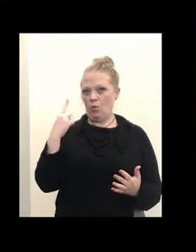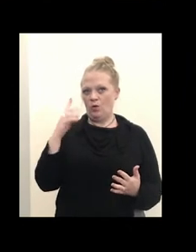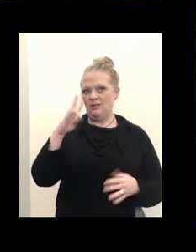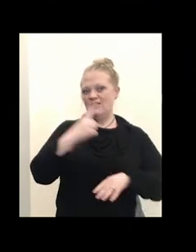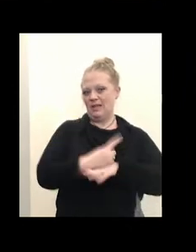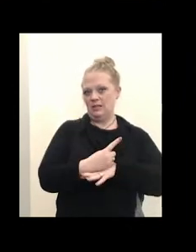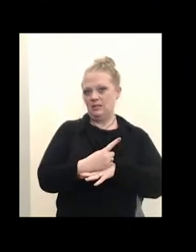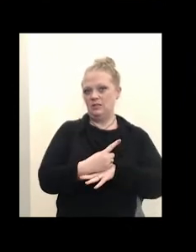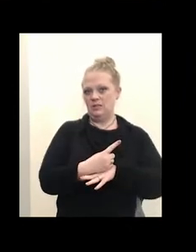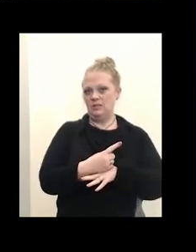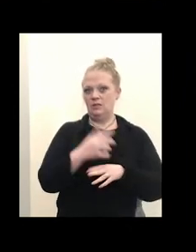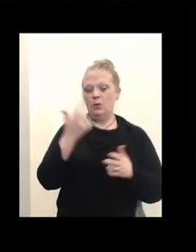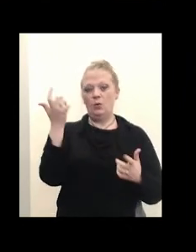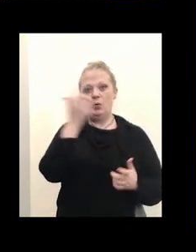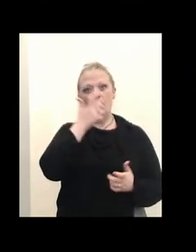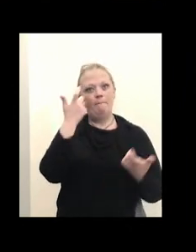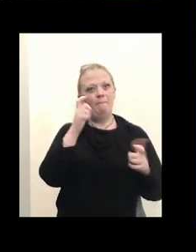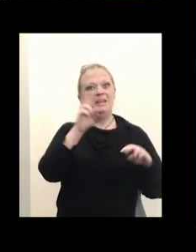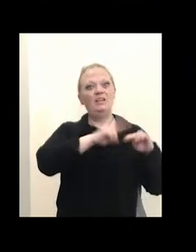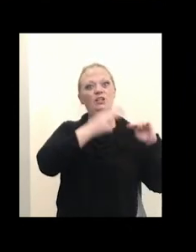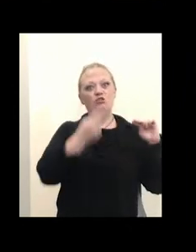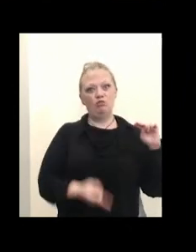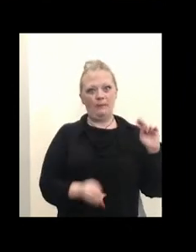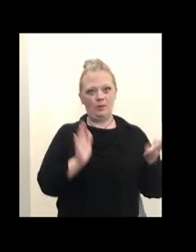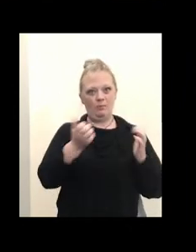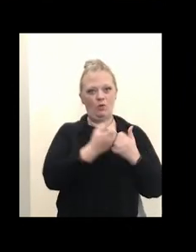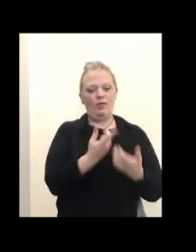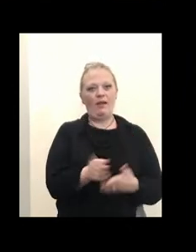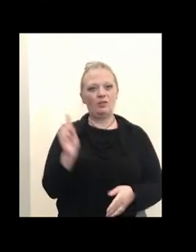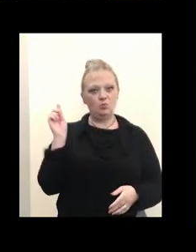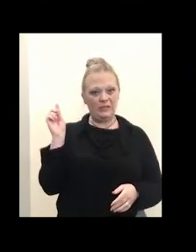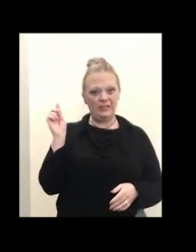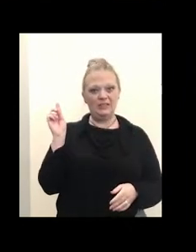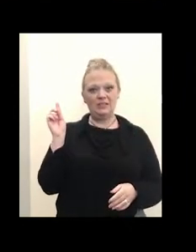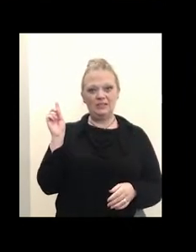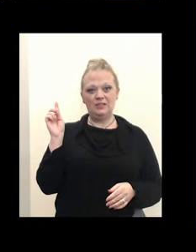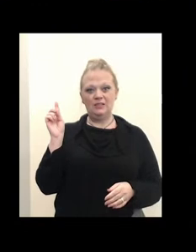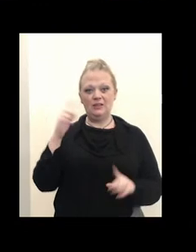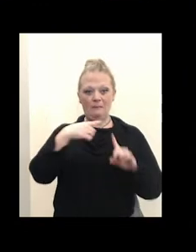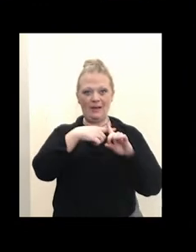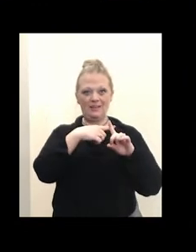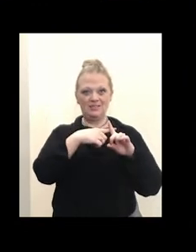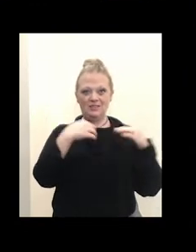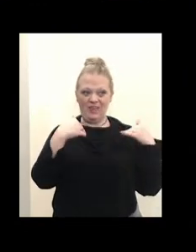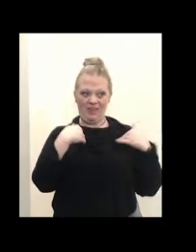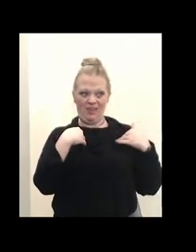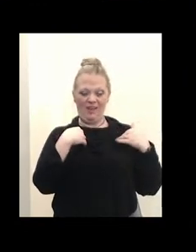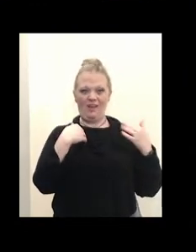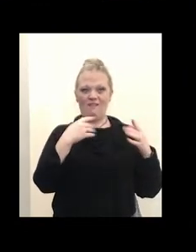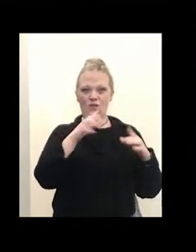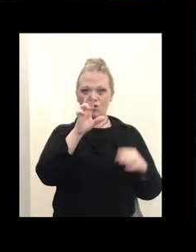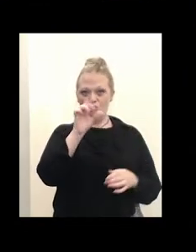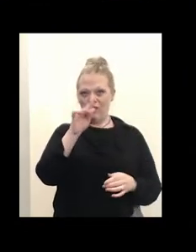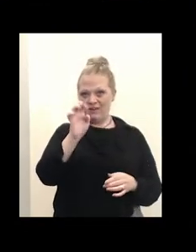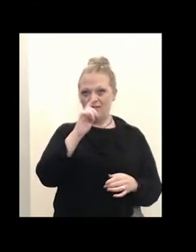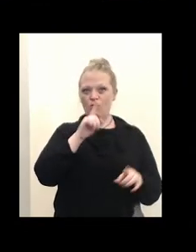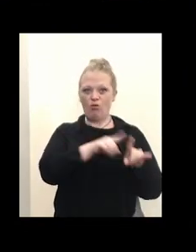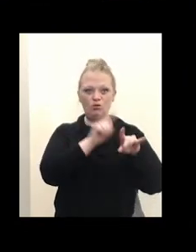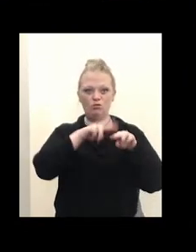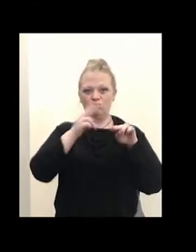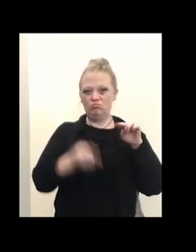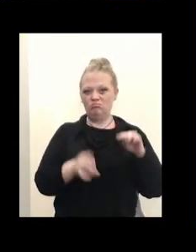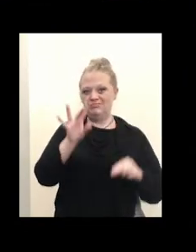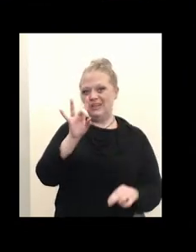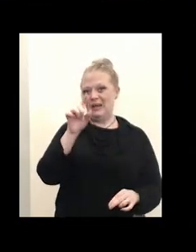substantial drop from where we were about a week ago and the positivity rate has also dropped in Erie County to 8.5